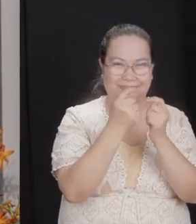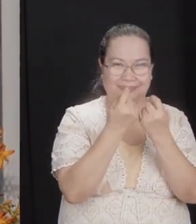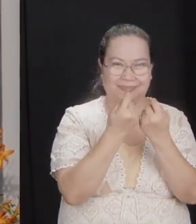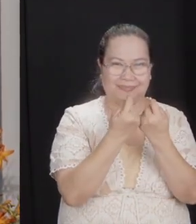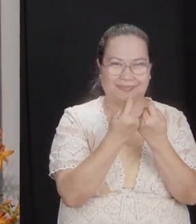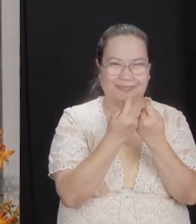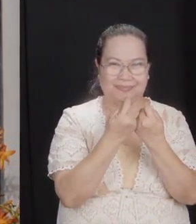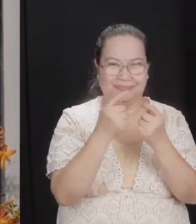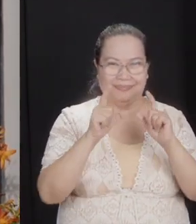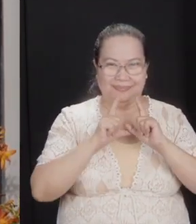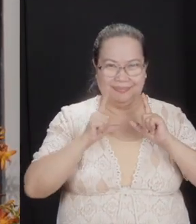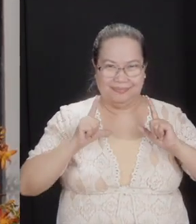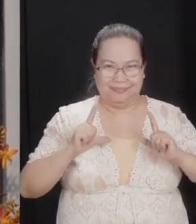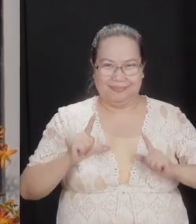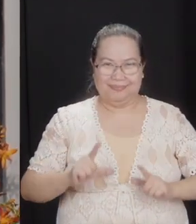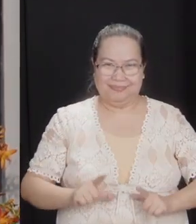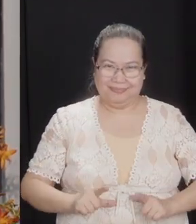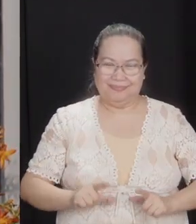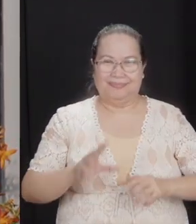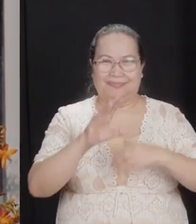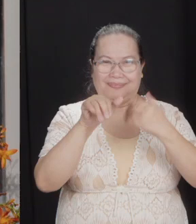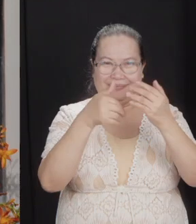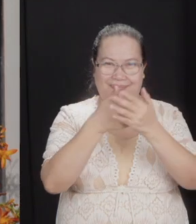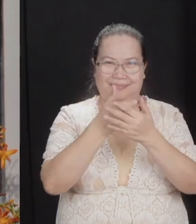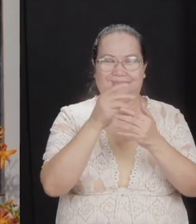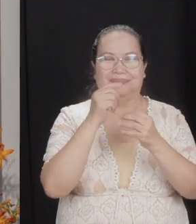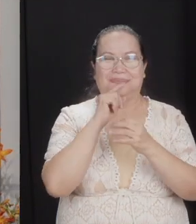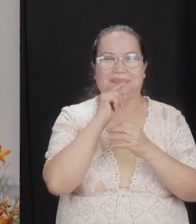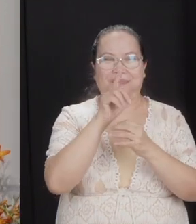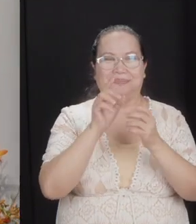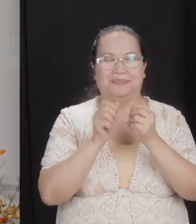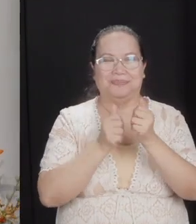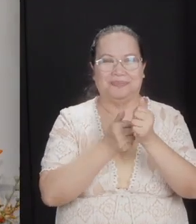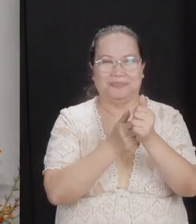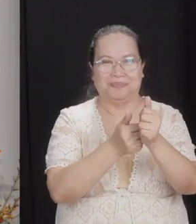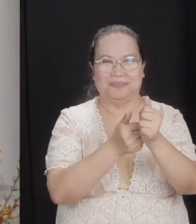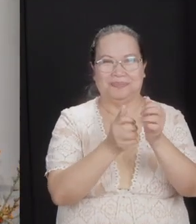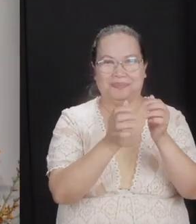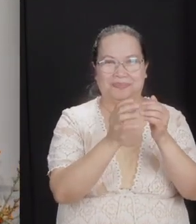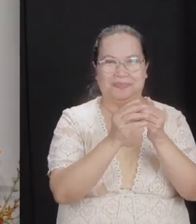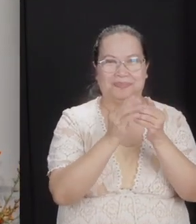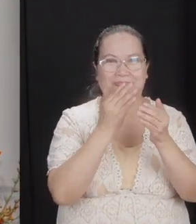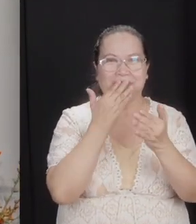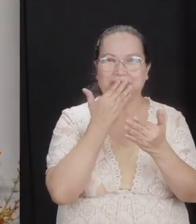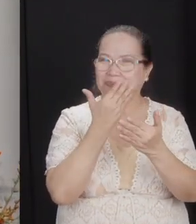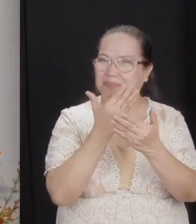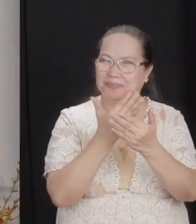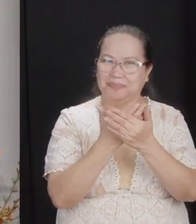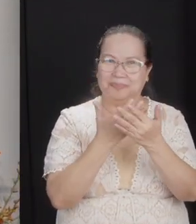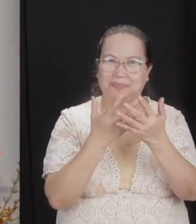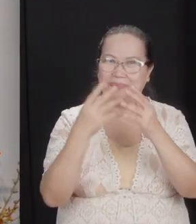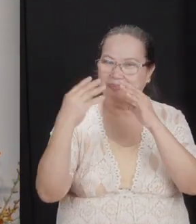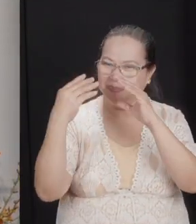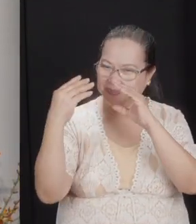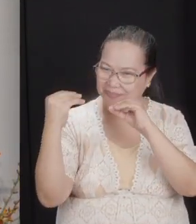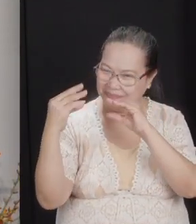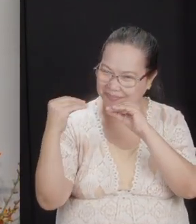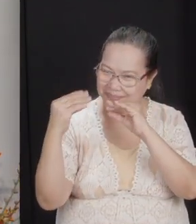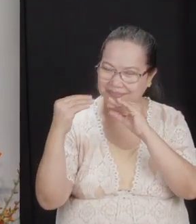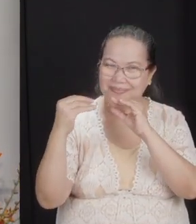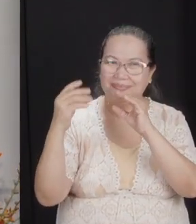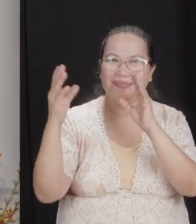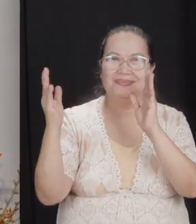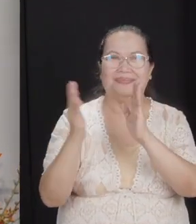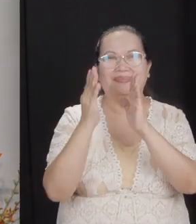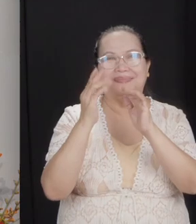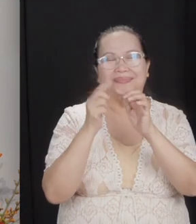tribe of Levi. And this delegation, they did the healthy, healthy thing of confronting and then